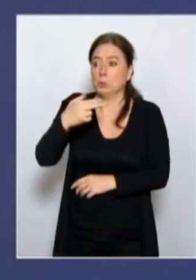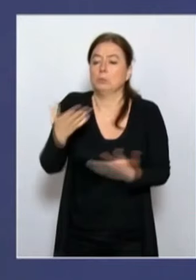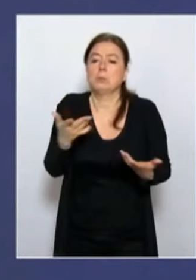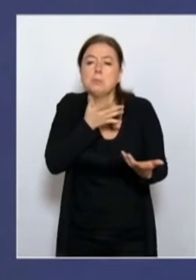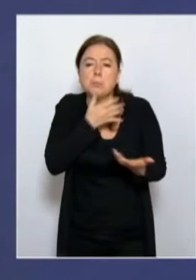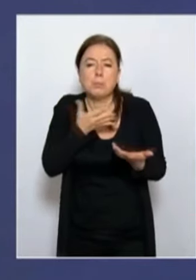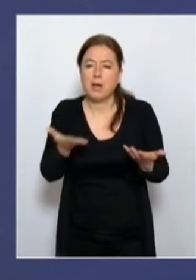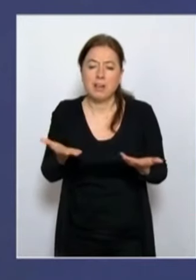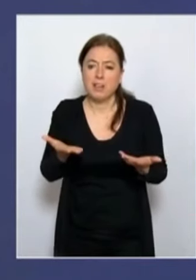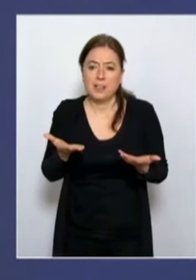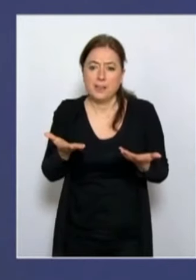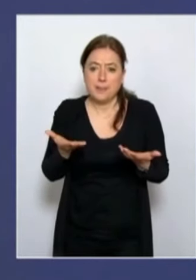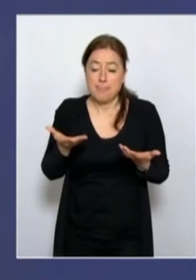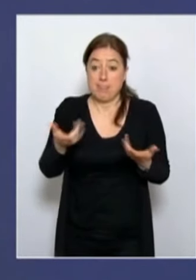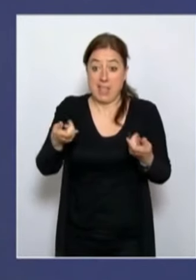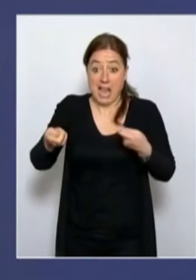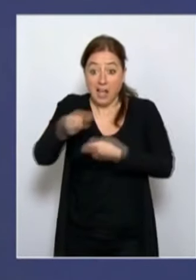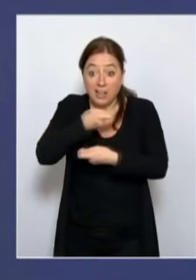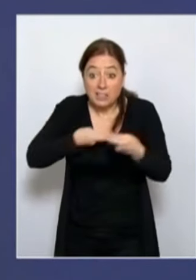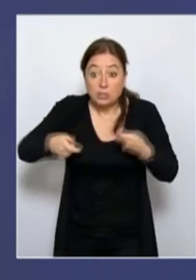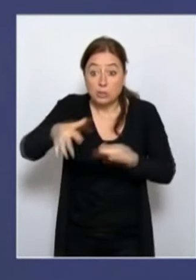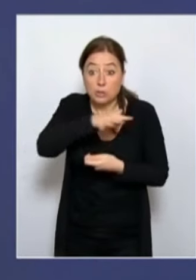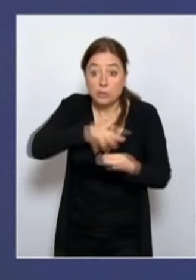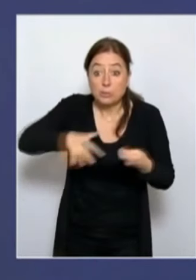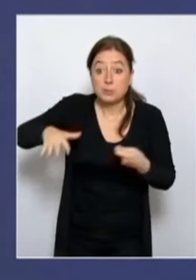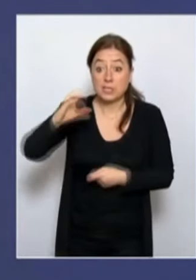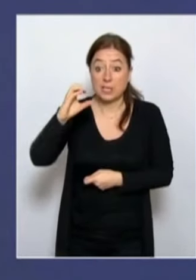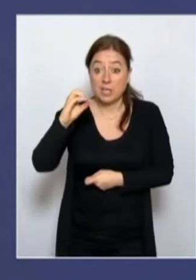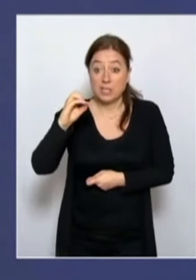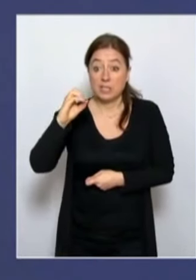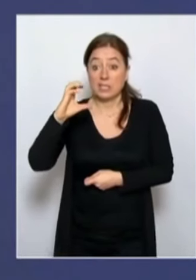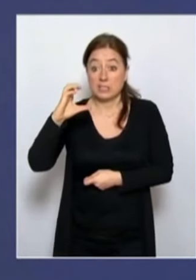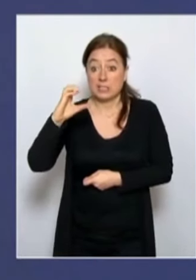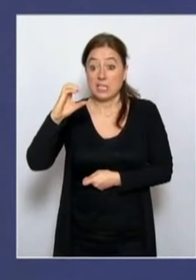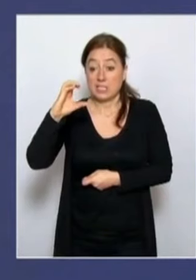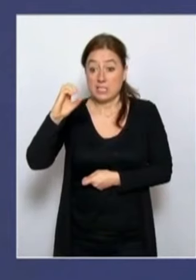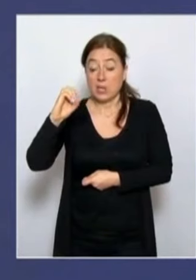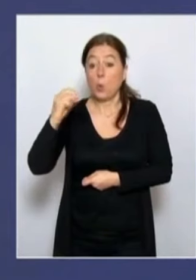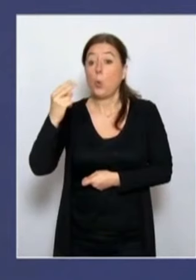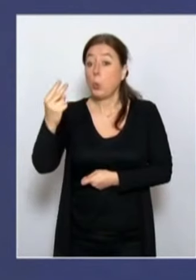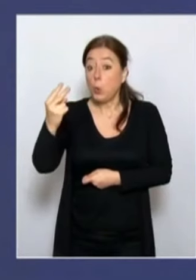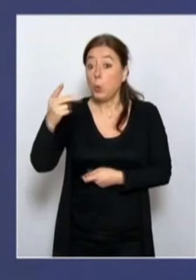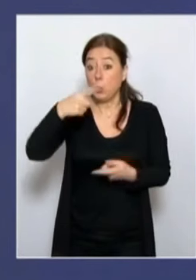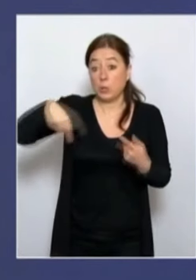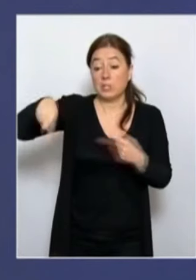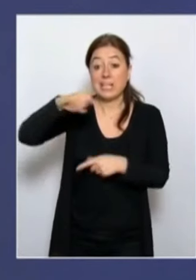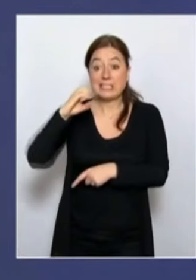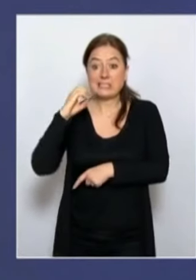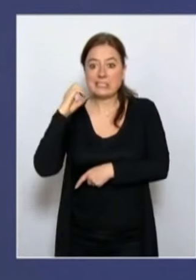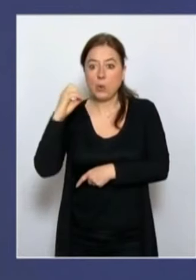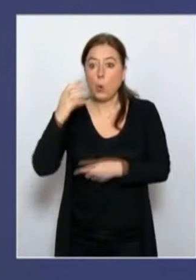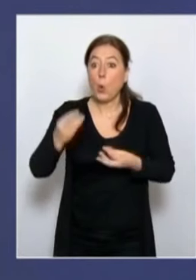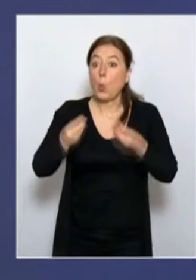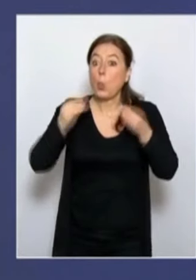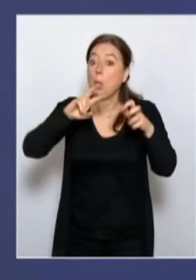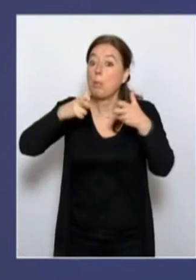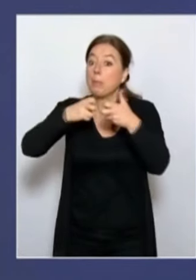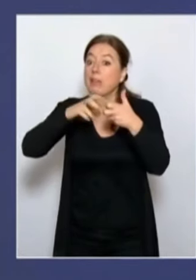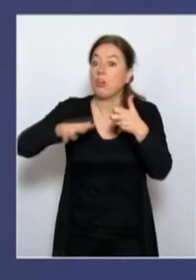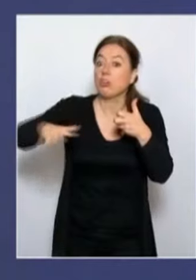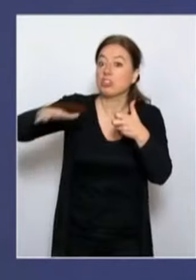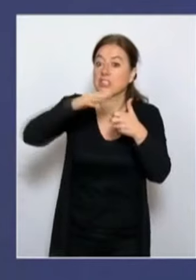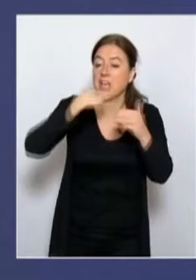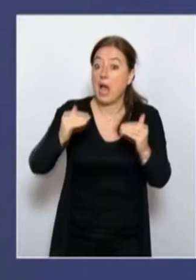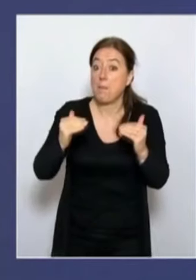looks at inflation, particularly in an economic environment where decarbonization is the driving costs up.